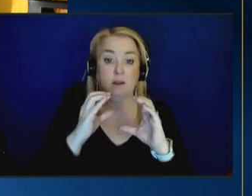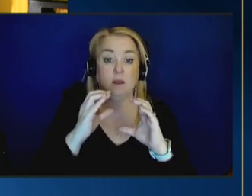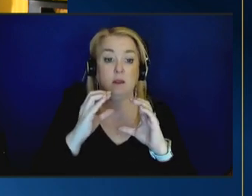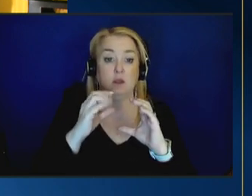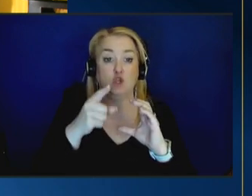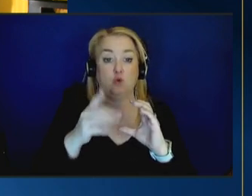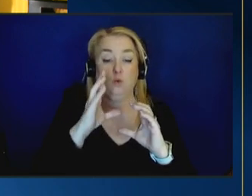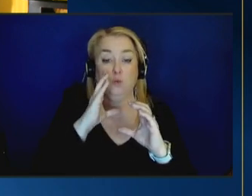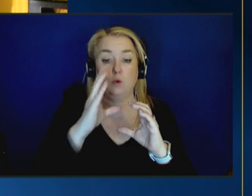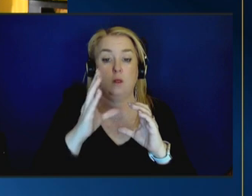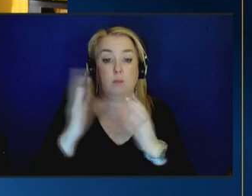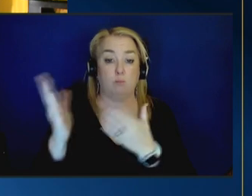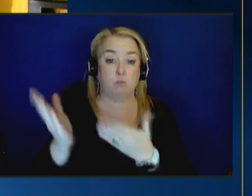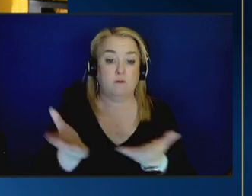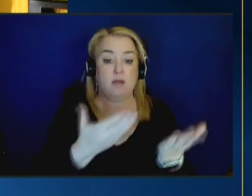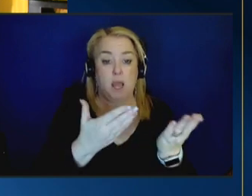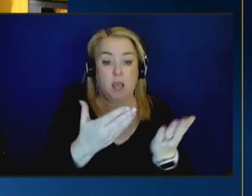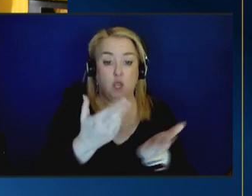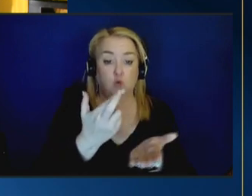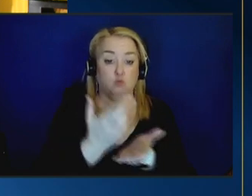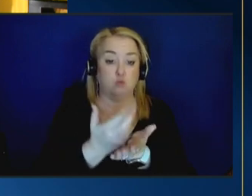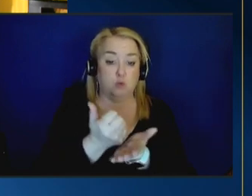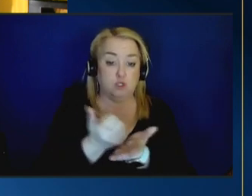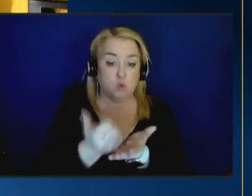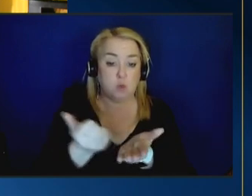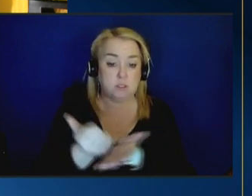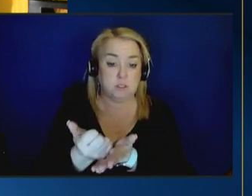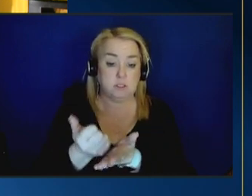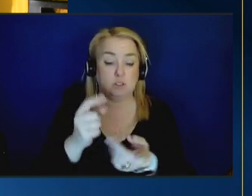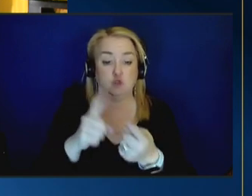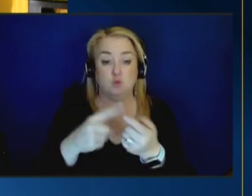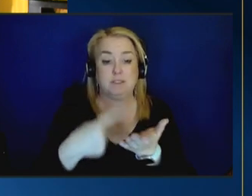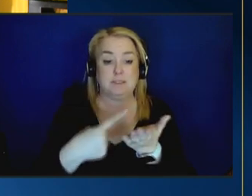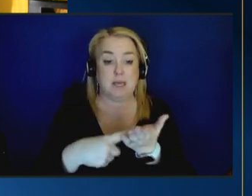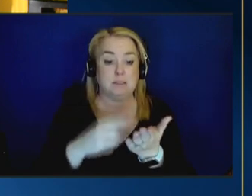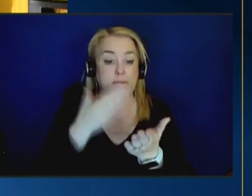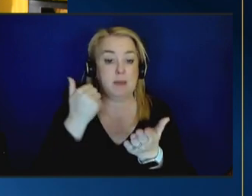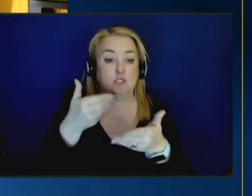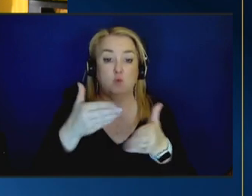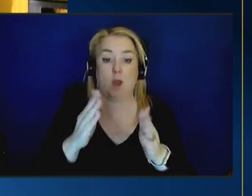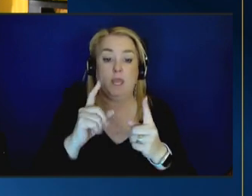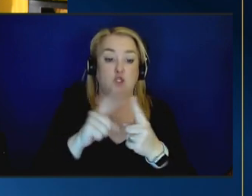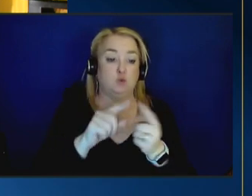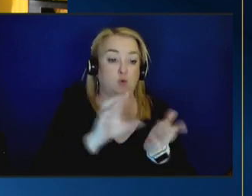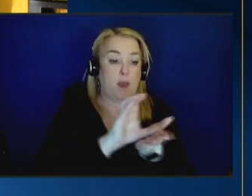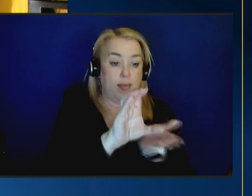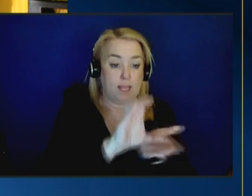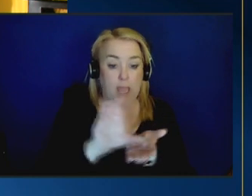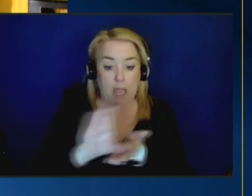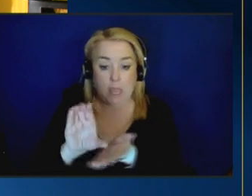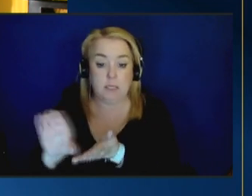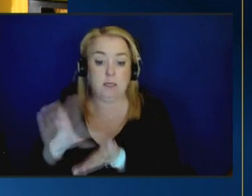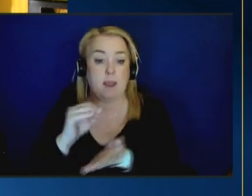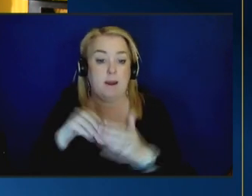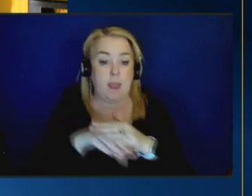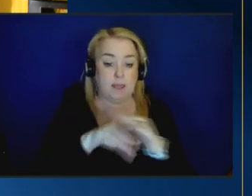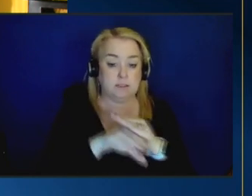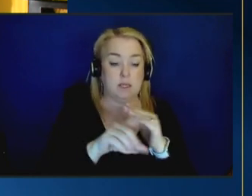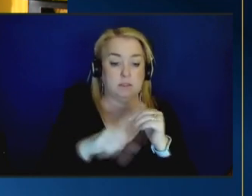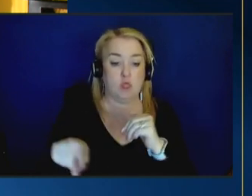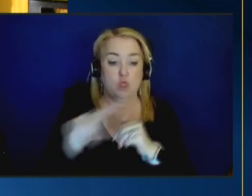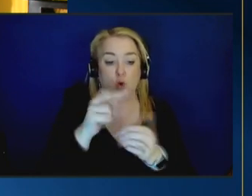bringing resources to the table to discuss the best way to allocate those resources the best way to access those resources so